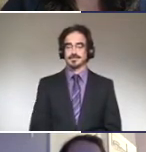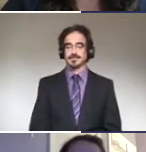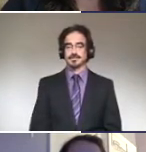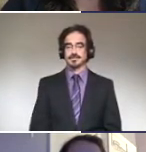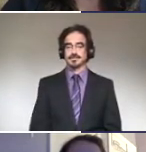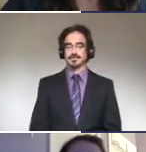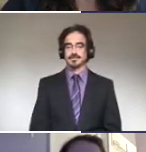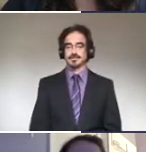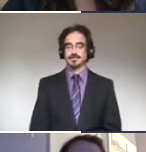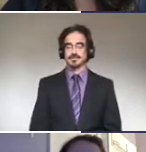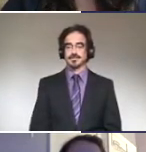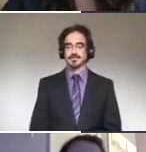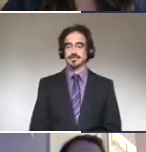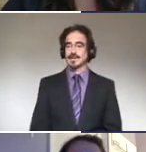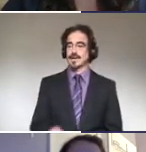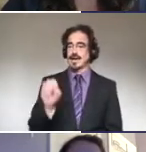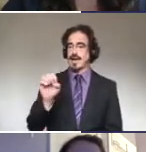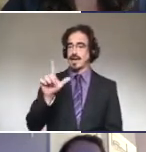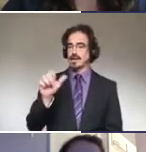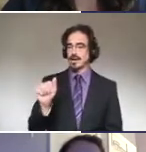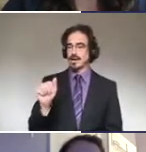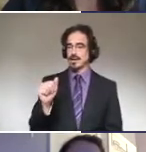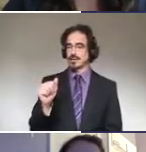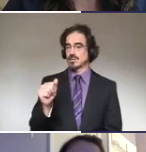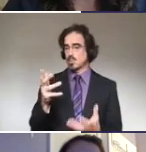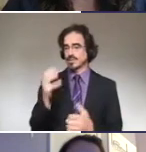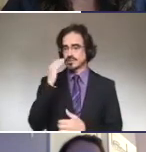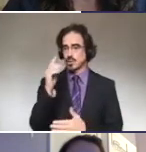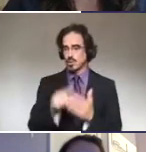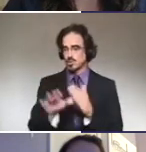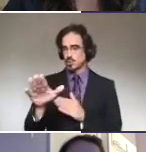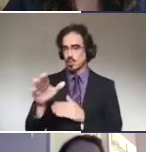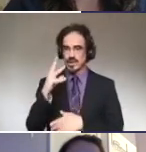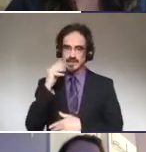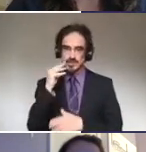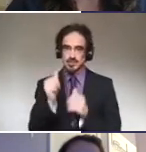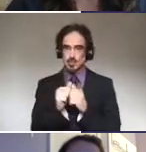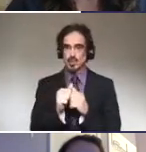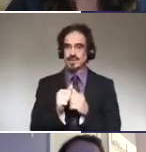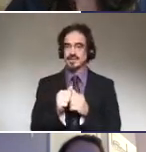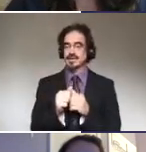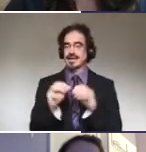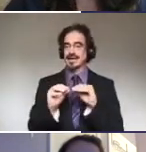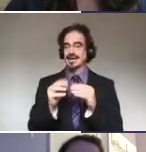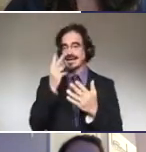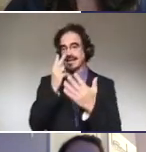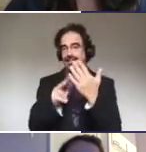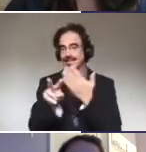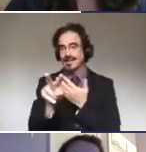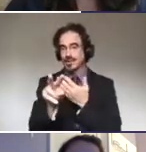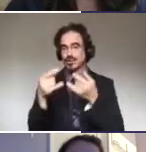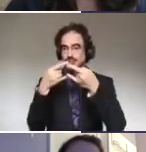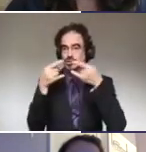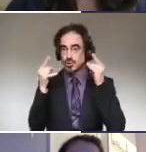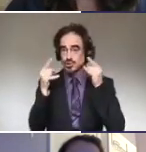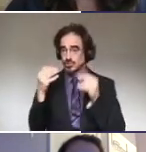It looks like Ella is wondering what your experiences have been with clear surgical masks. Have you used